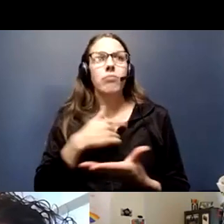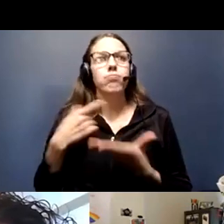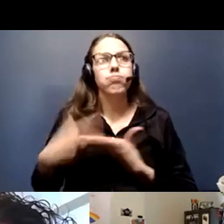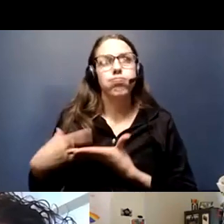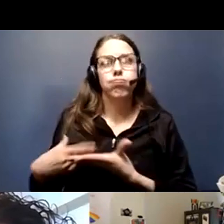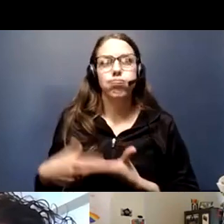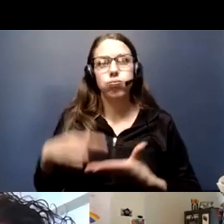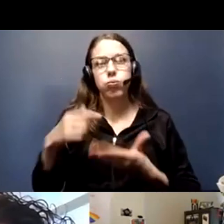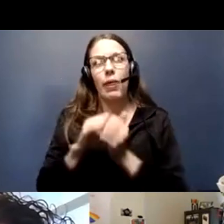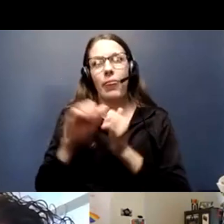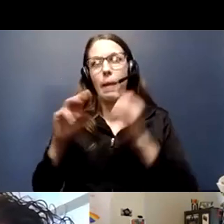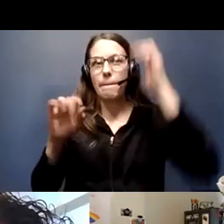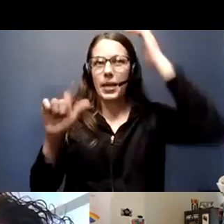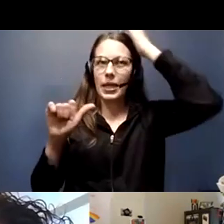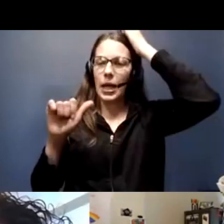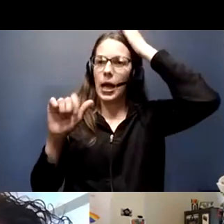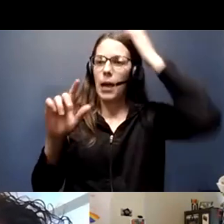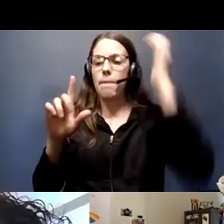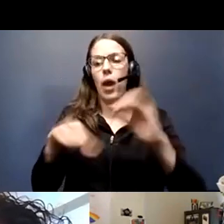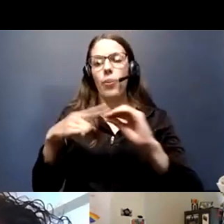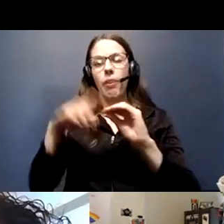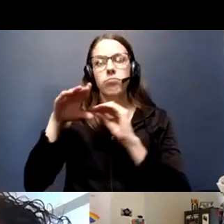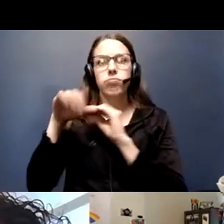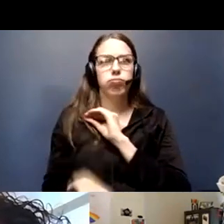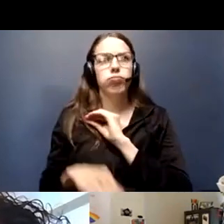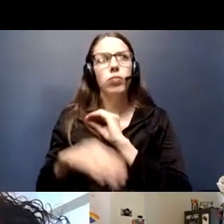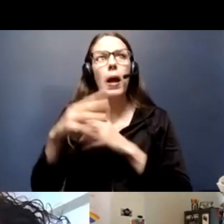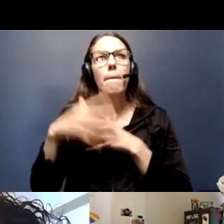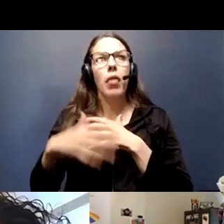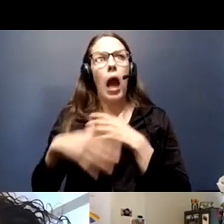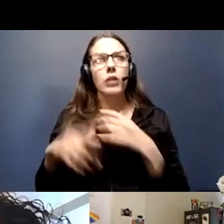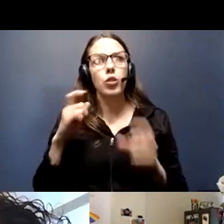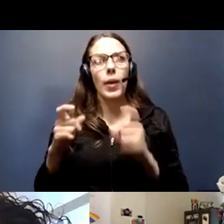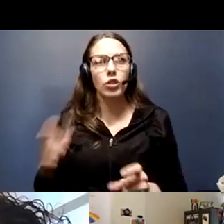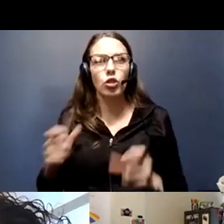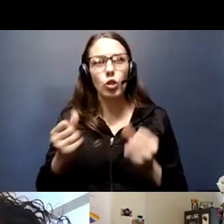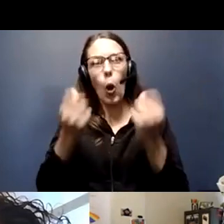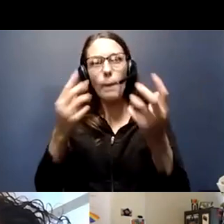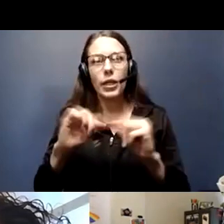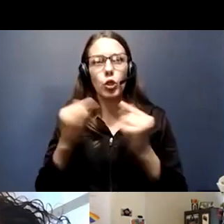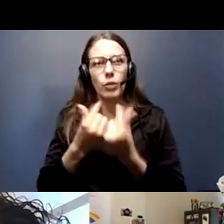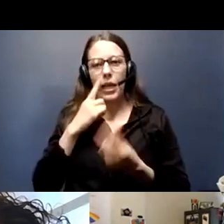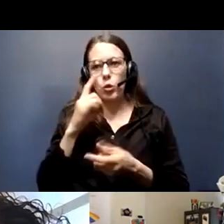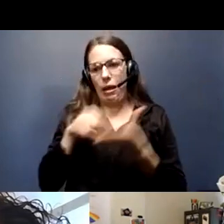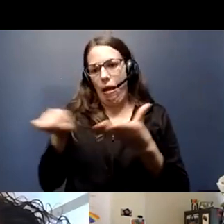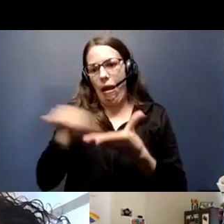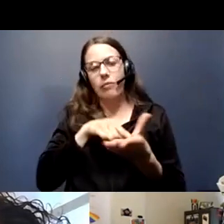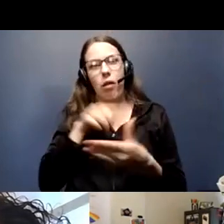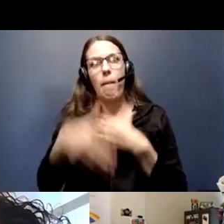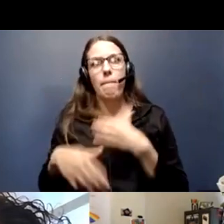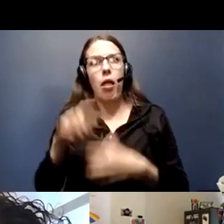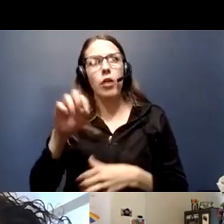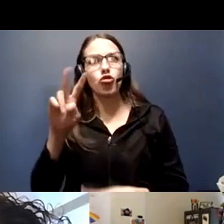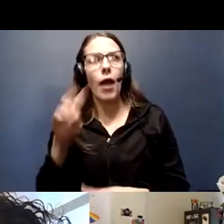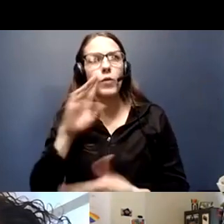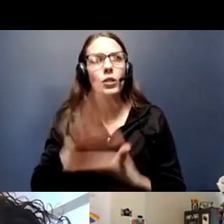about a steep decline in the rate of blood donation because so many groups had to cancel blood drives right off the bat with schools